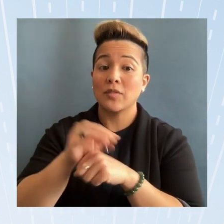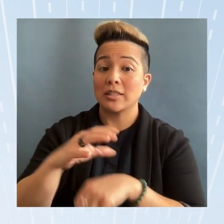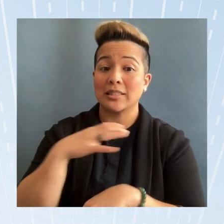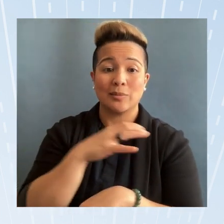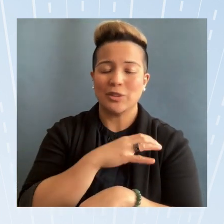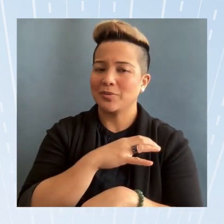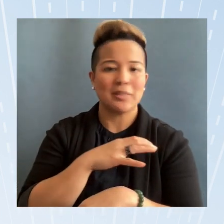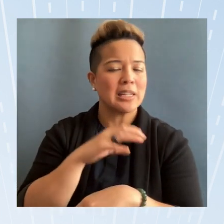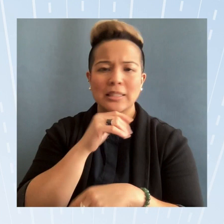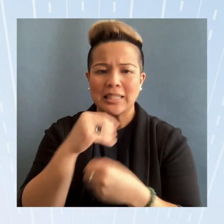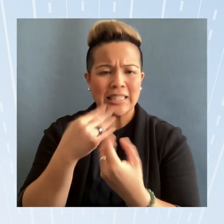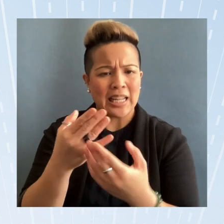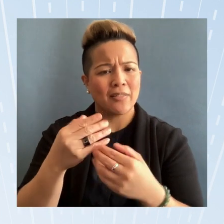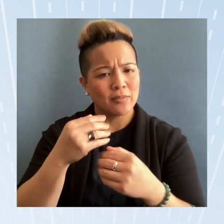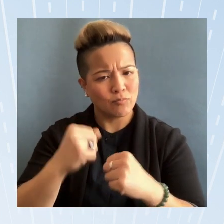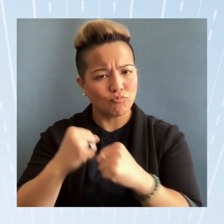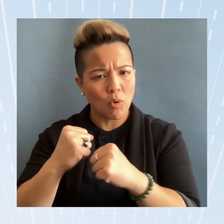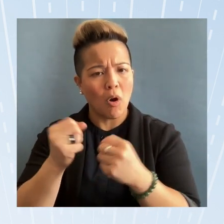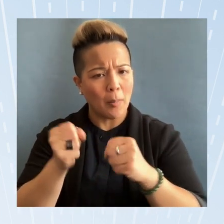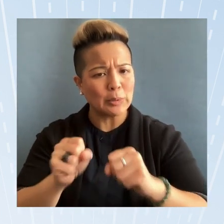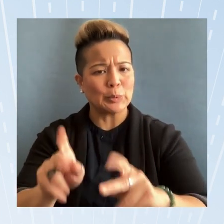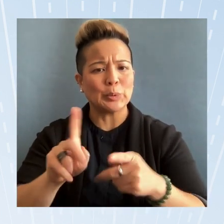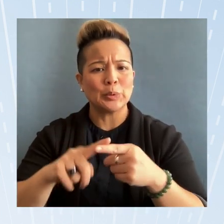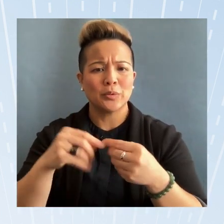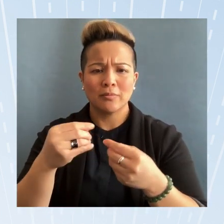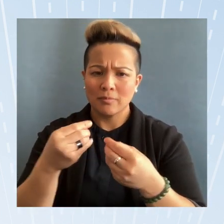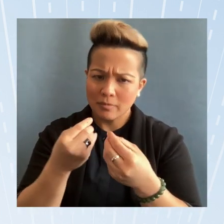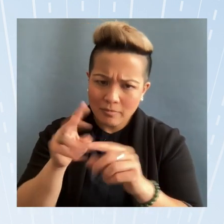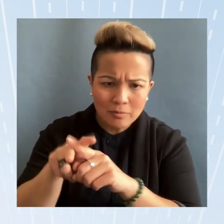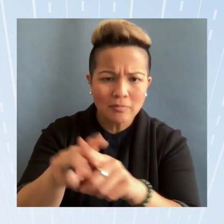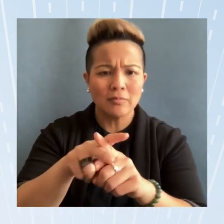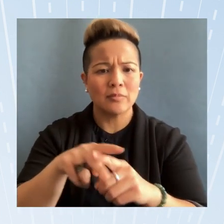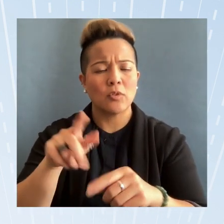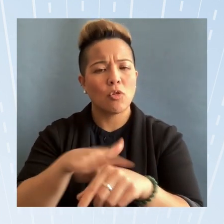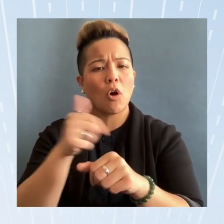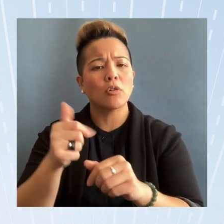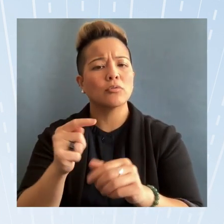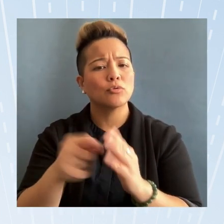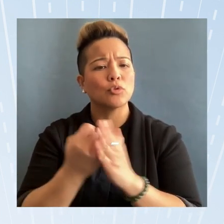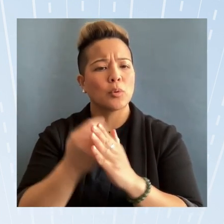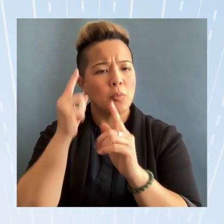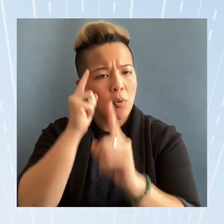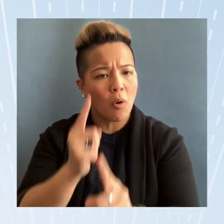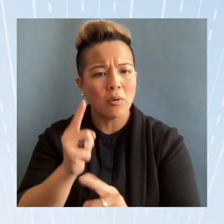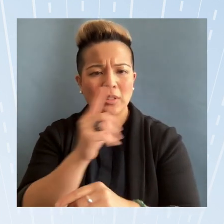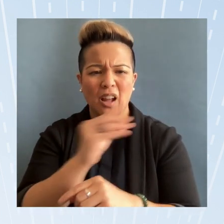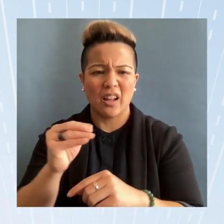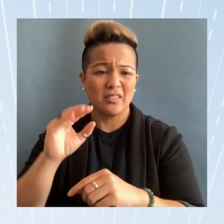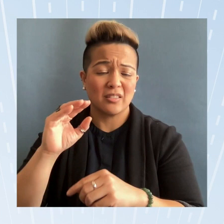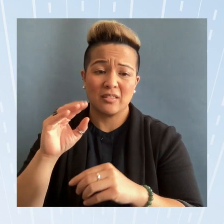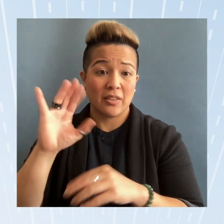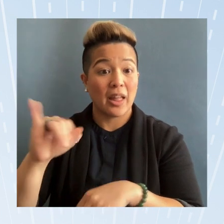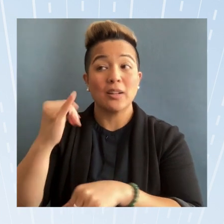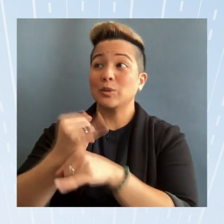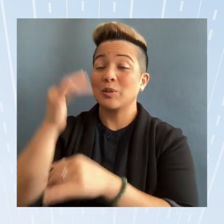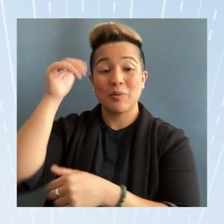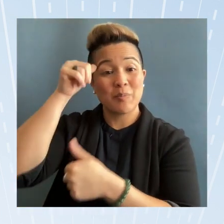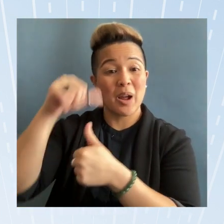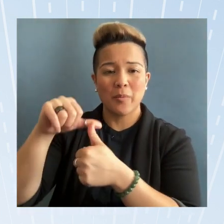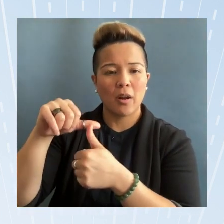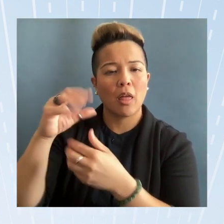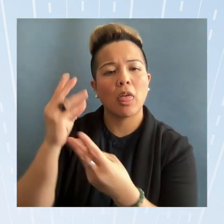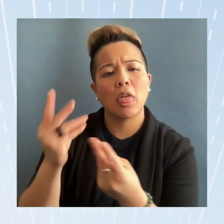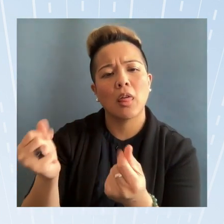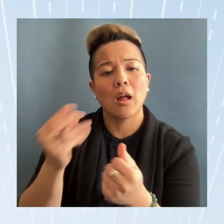to execute longer-term goals degrades institutional memory and limits the effectiveness of the commission's efforts as it must constantly